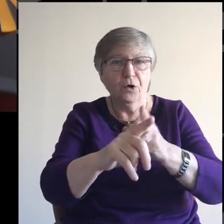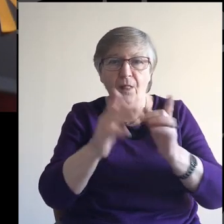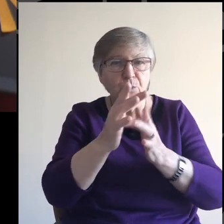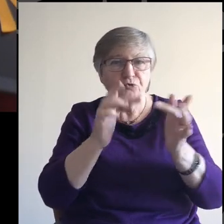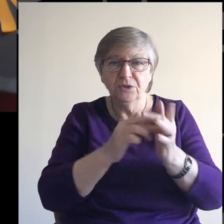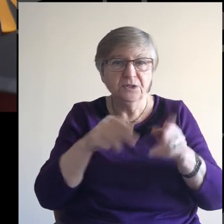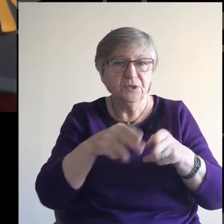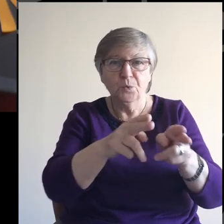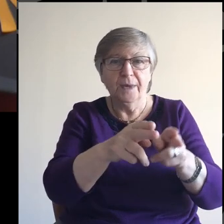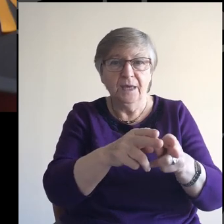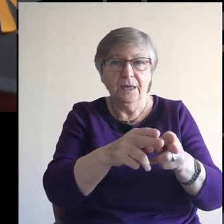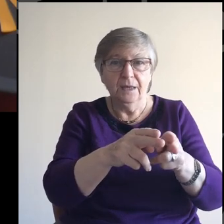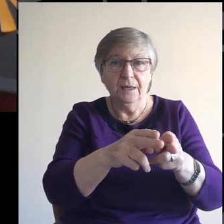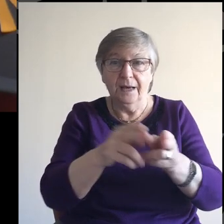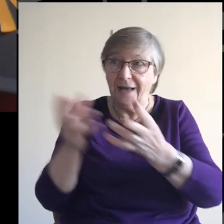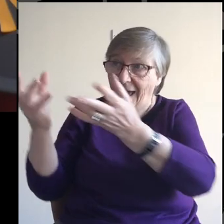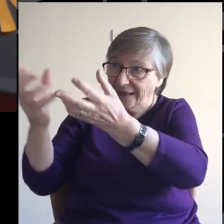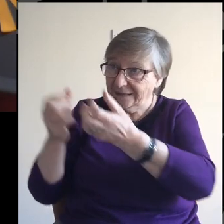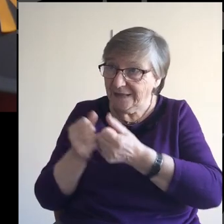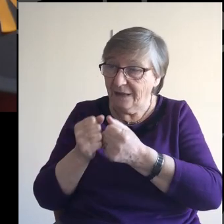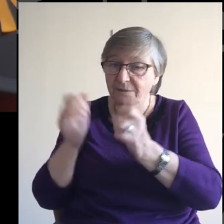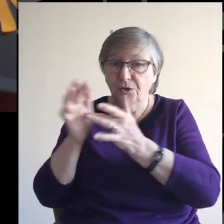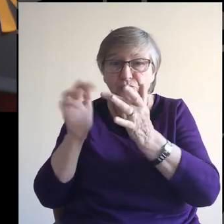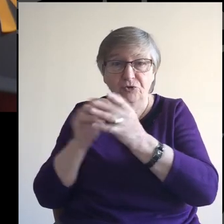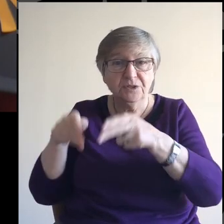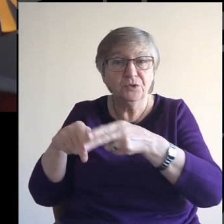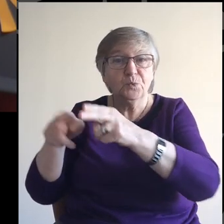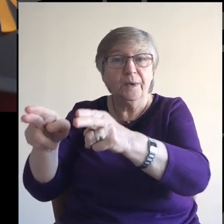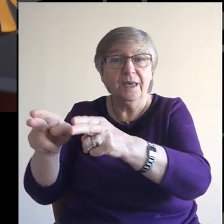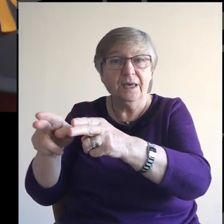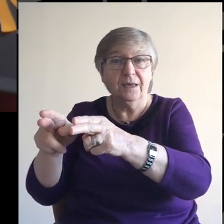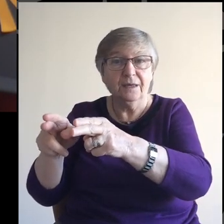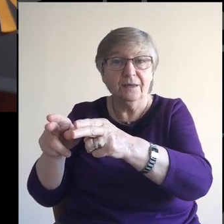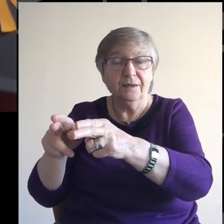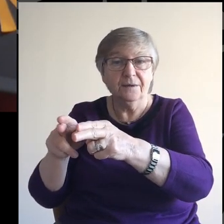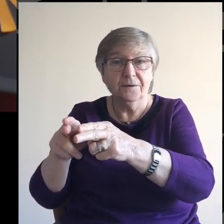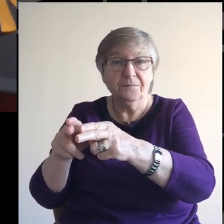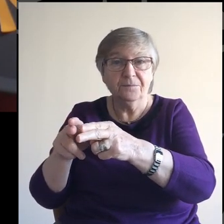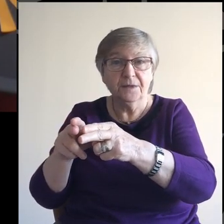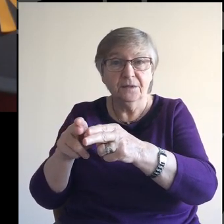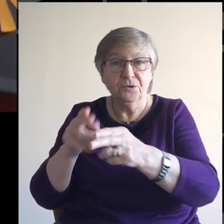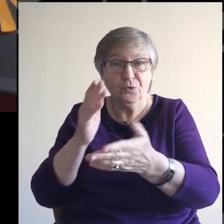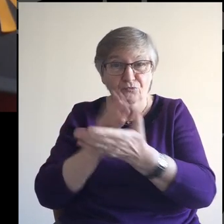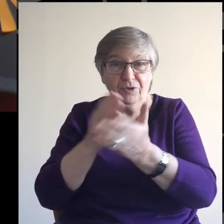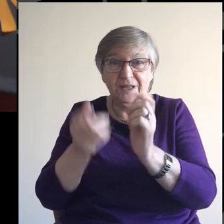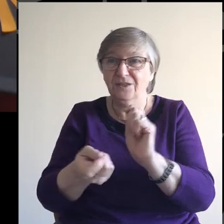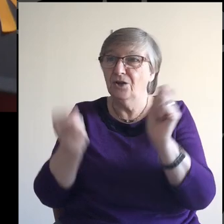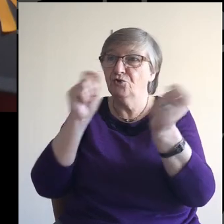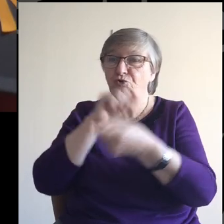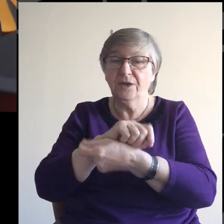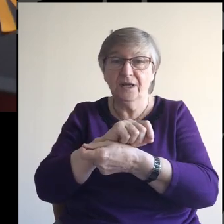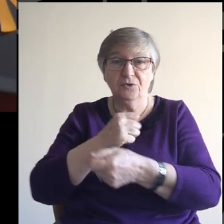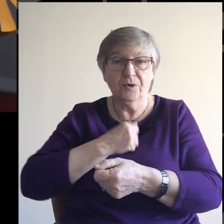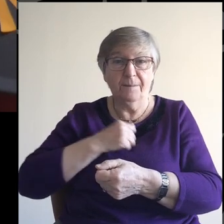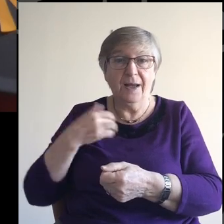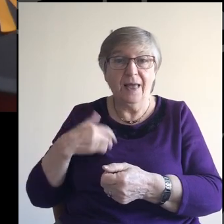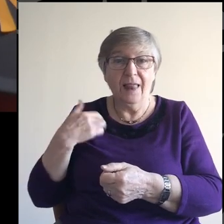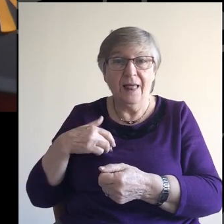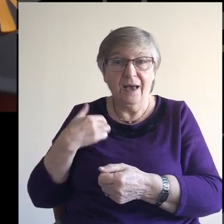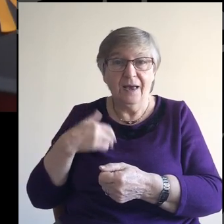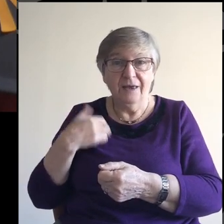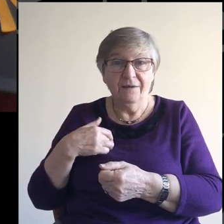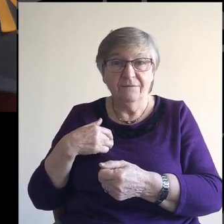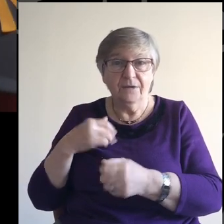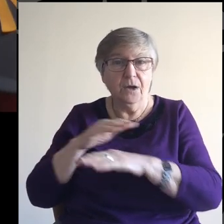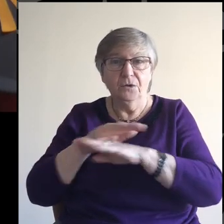Jesus-like and put on all that is Jesus-like. That is, it's a transformation. It's a conversion.